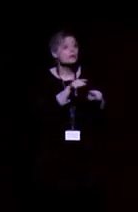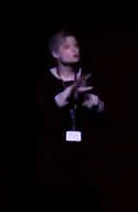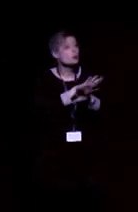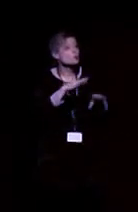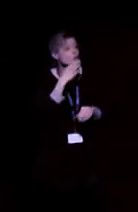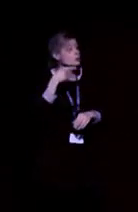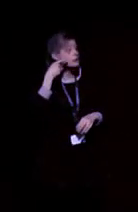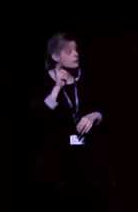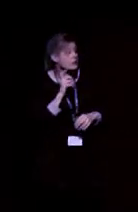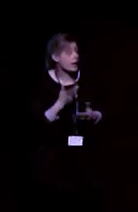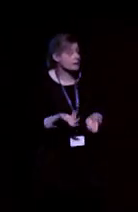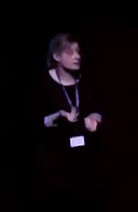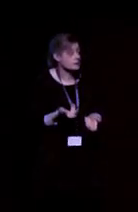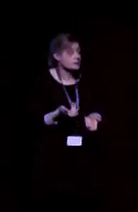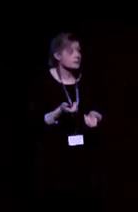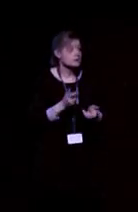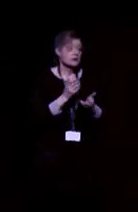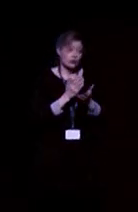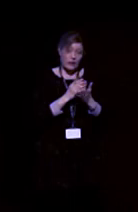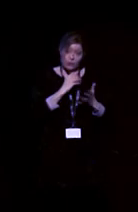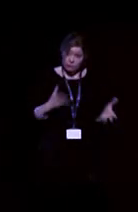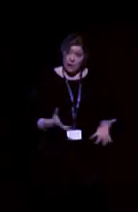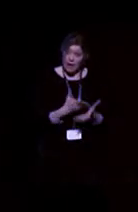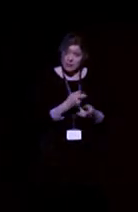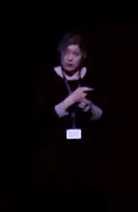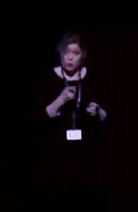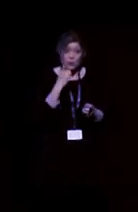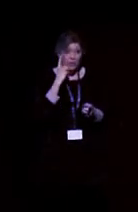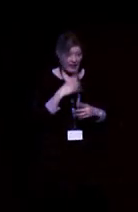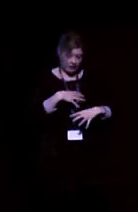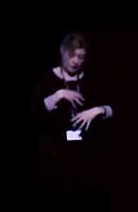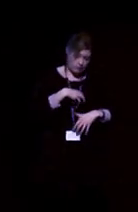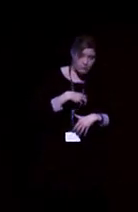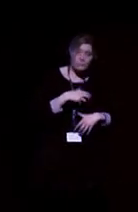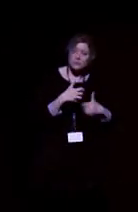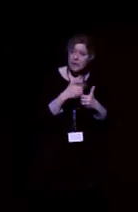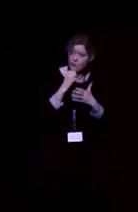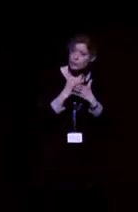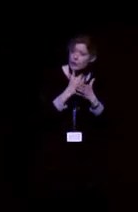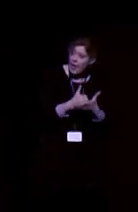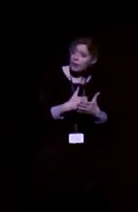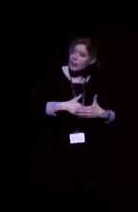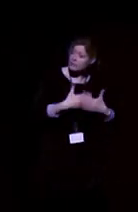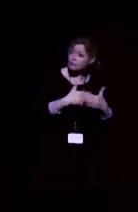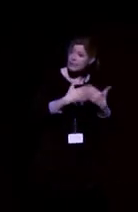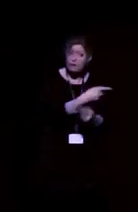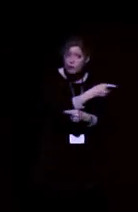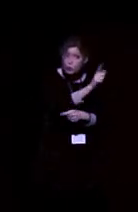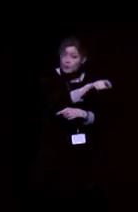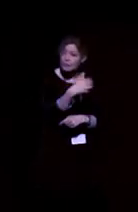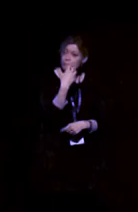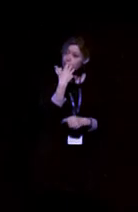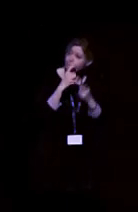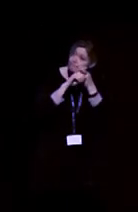users, I really would like you to think how can you help in day-to-day life for hearing aid